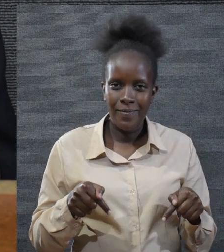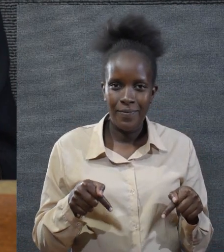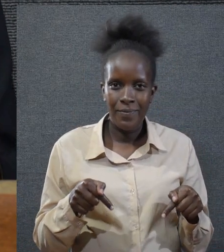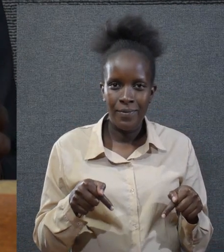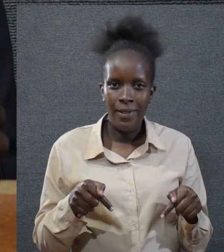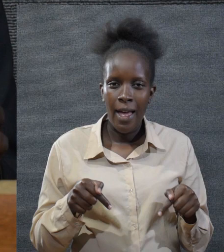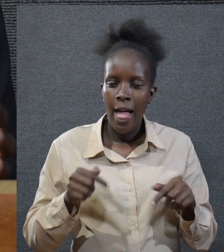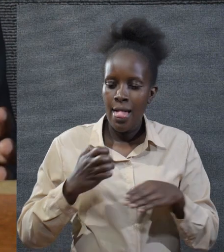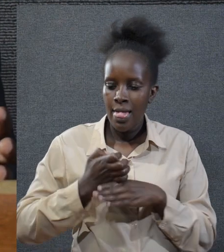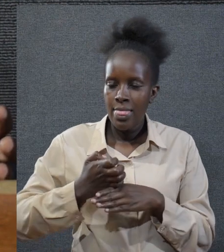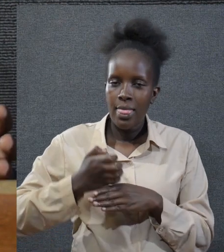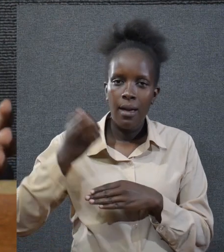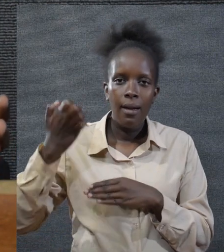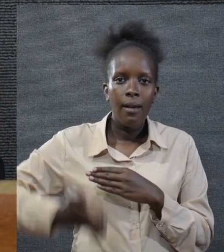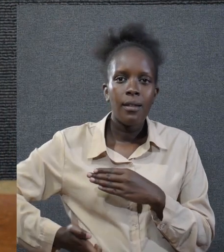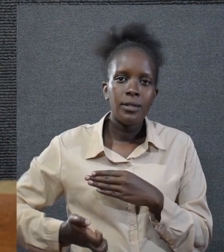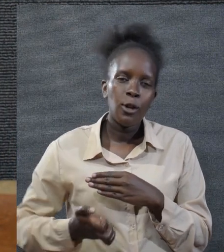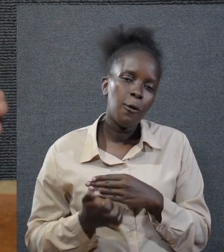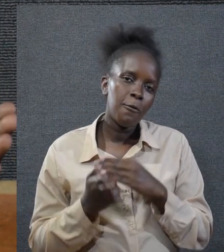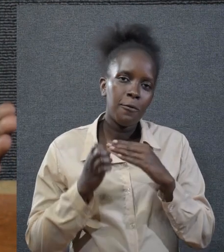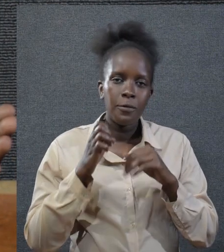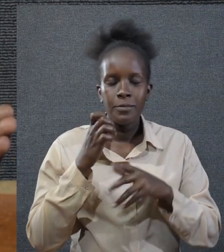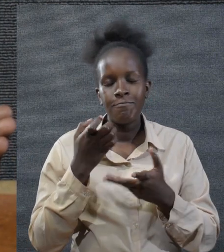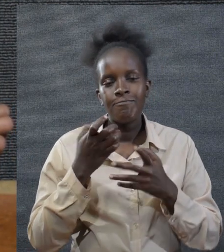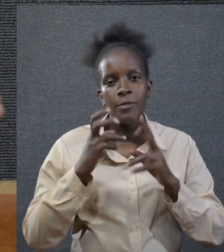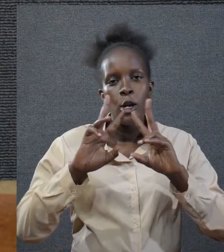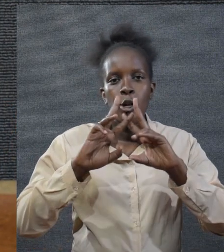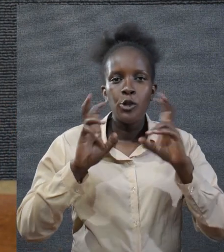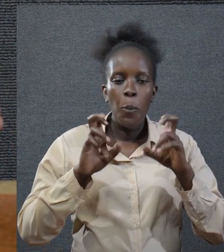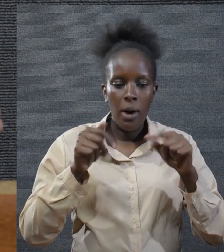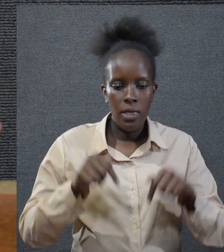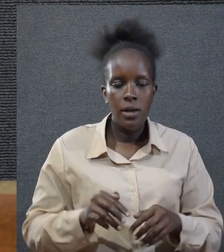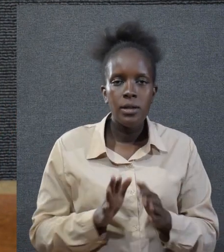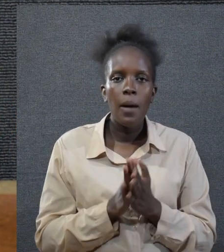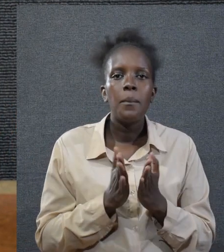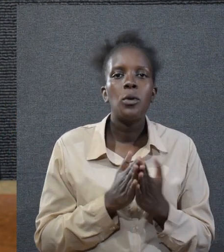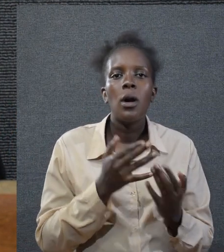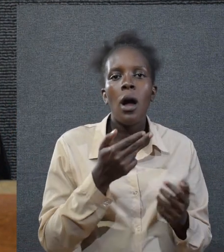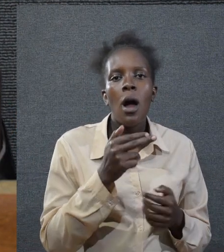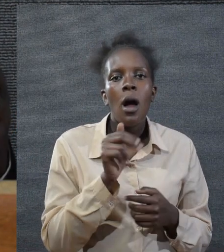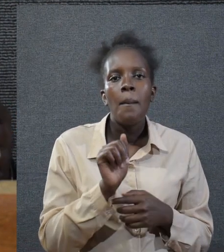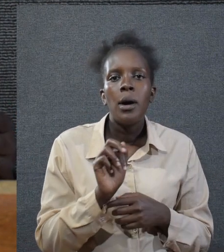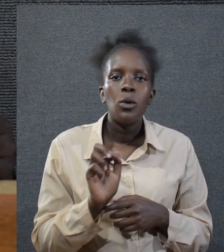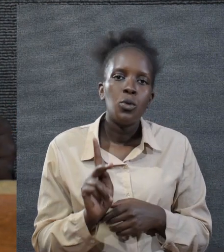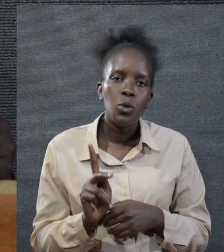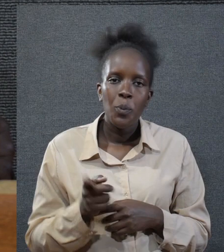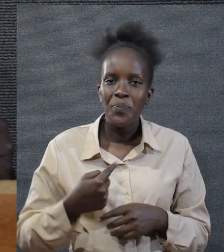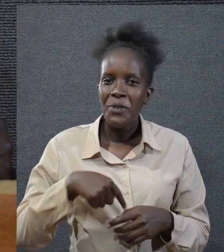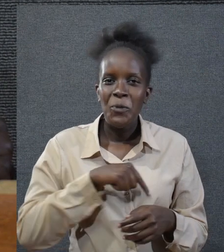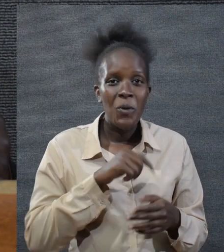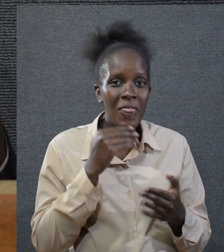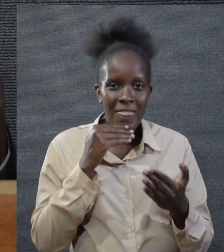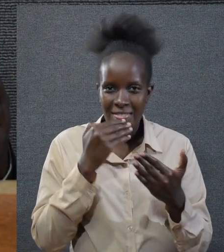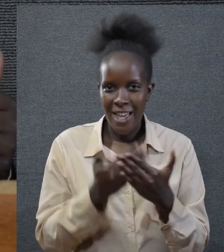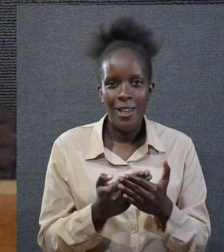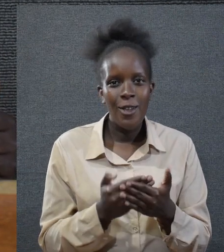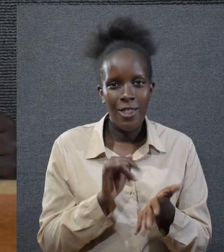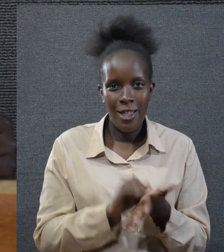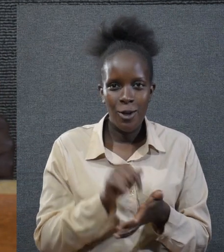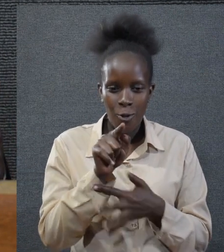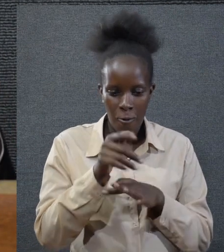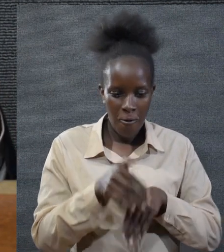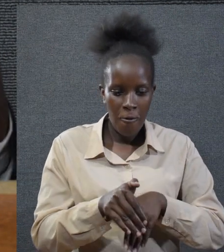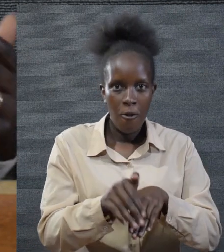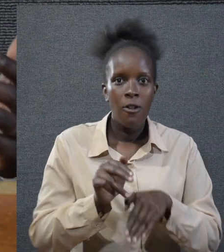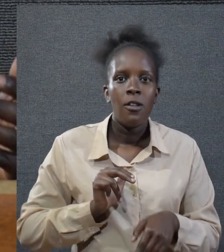Today marks, therefore, the end of season in this book of Habakkuk. We thank you